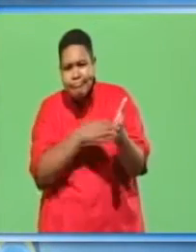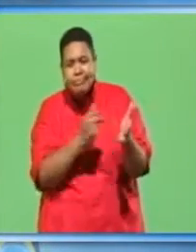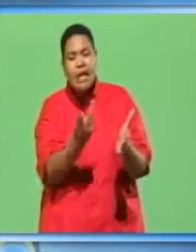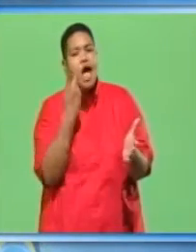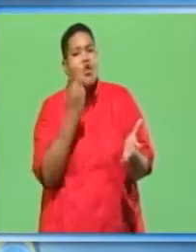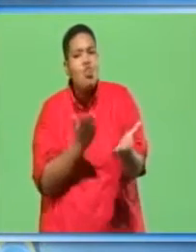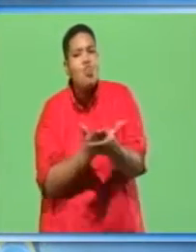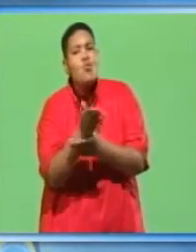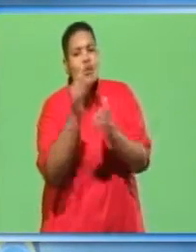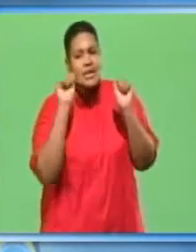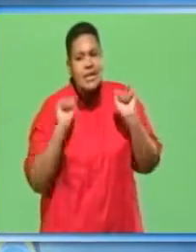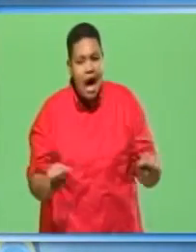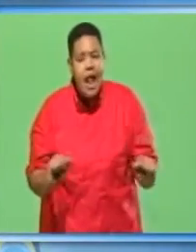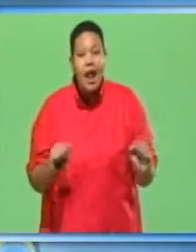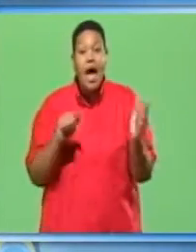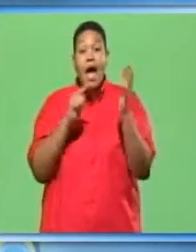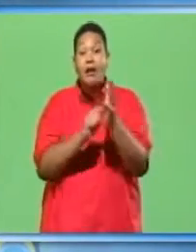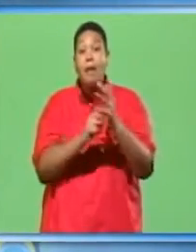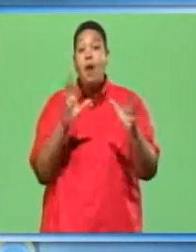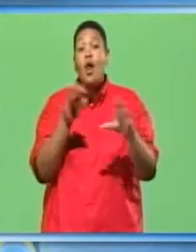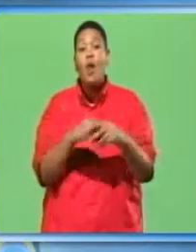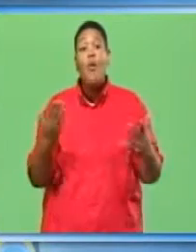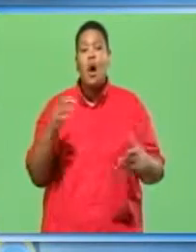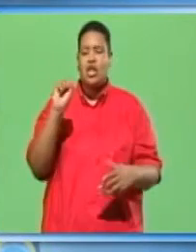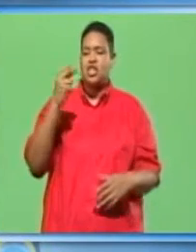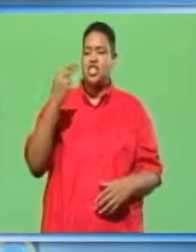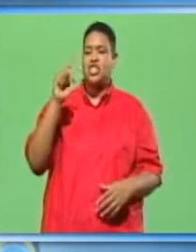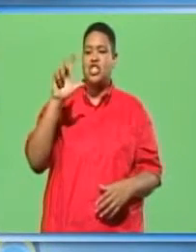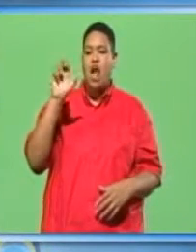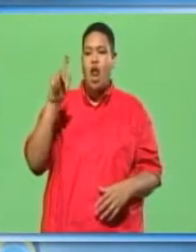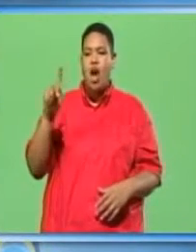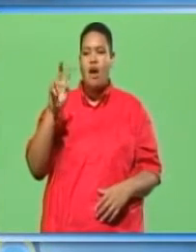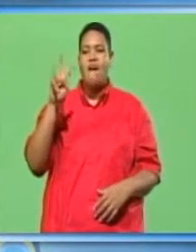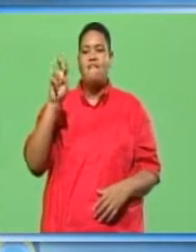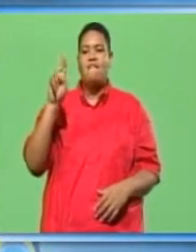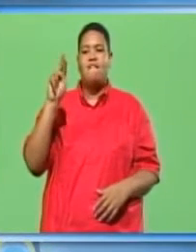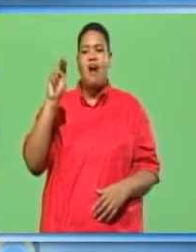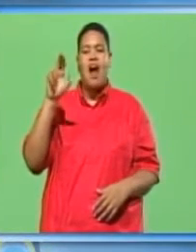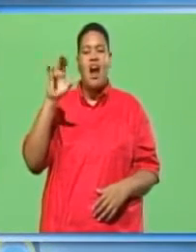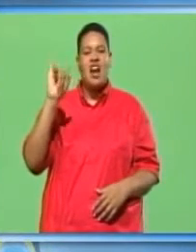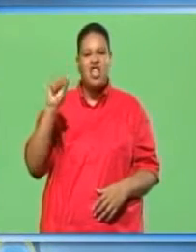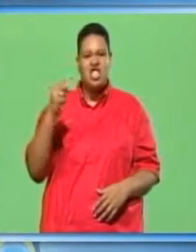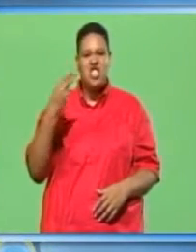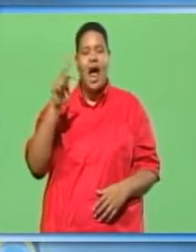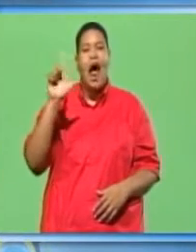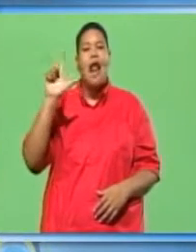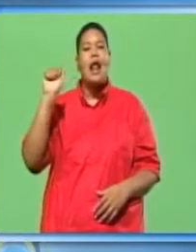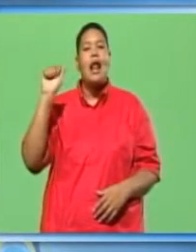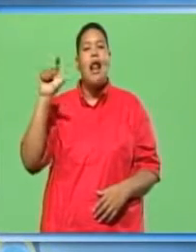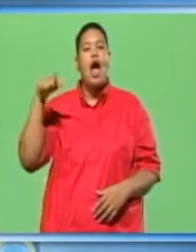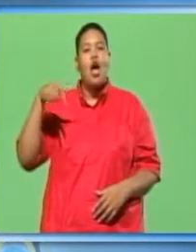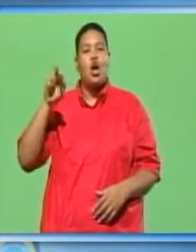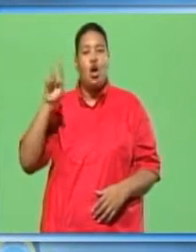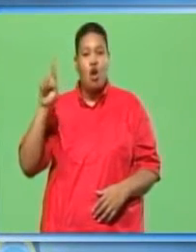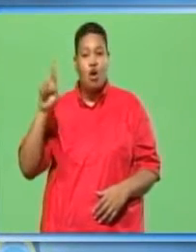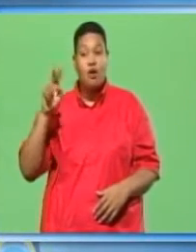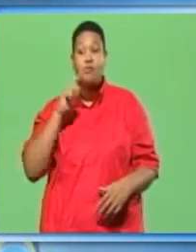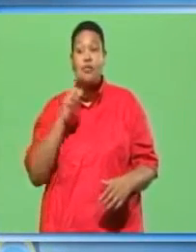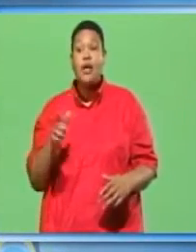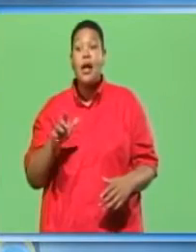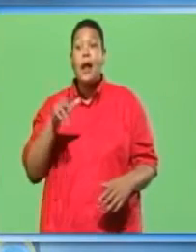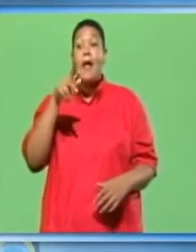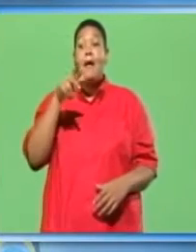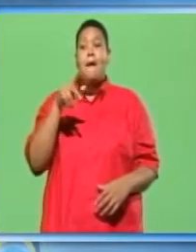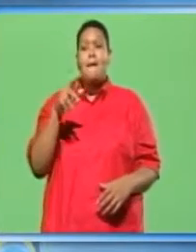through. Examples include shalloc, varnish, and lacquer. Penetrating finishes actually soak